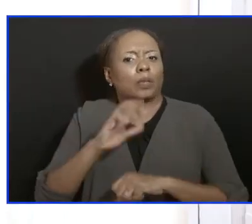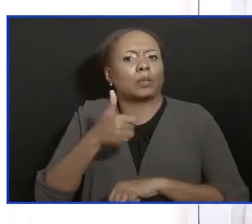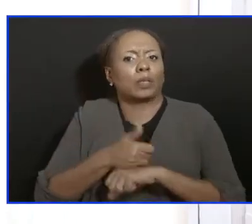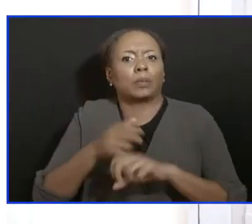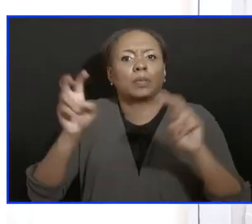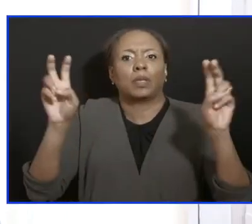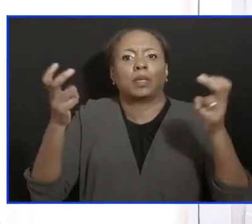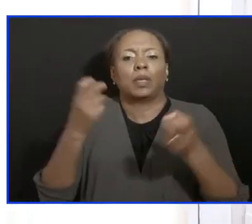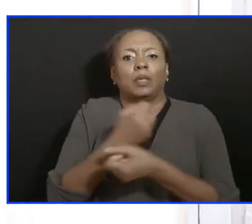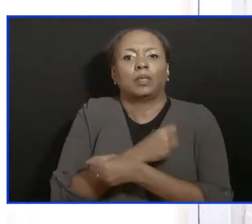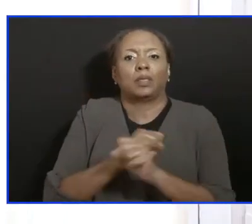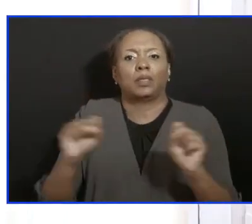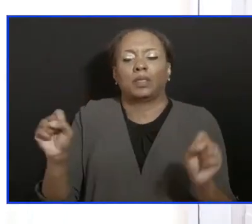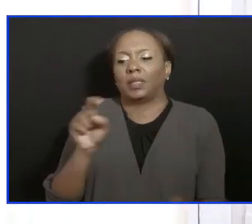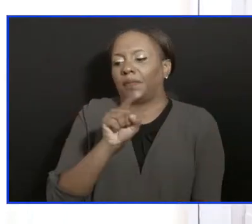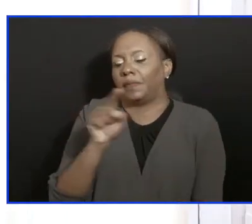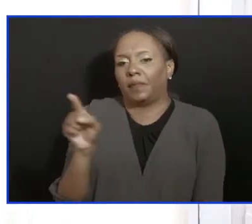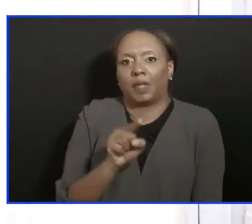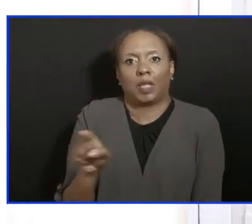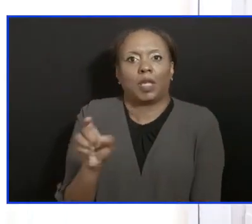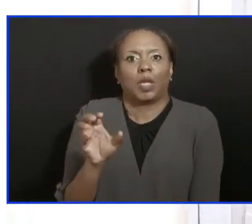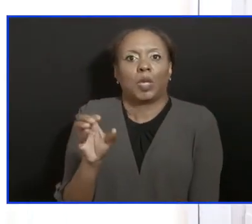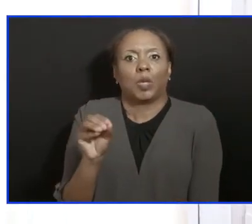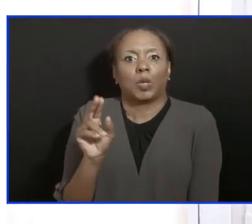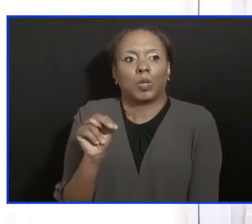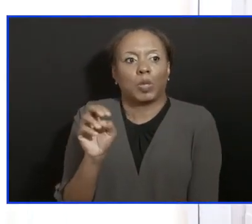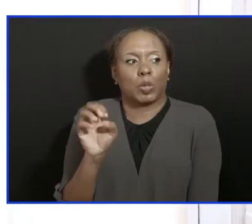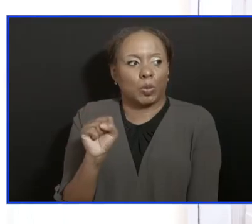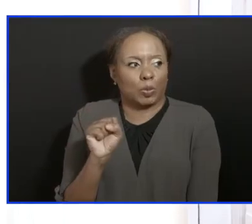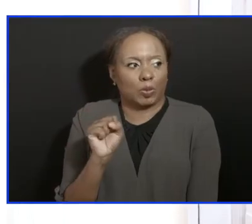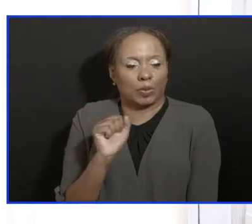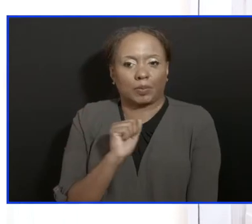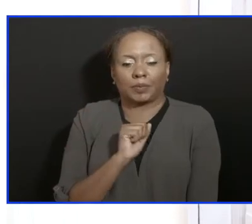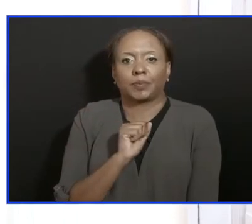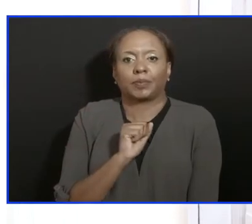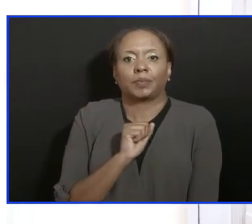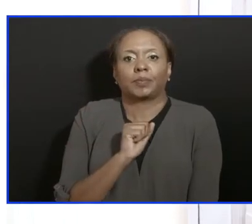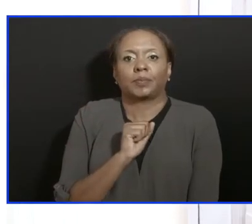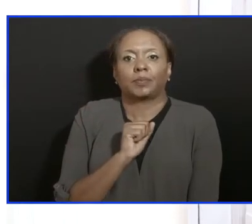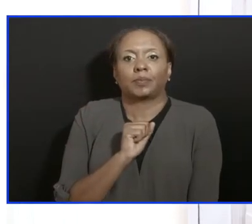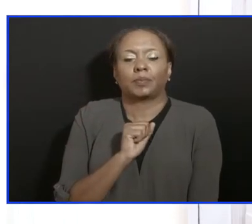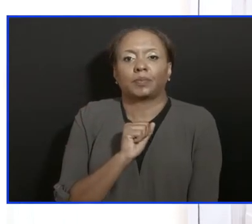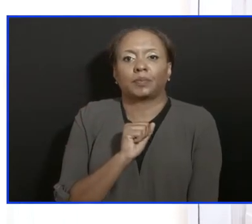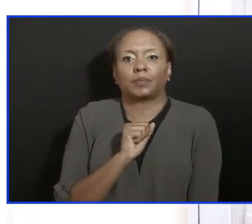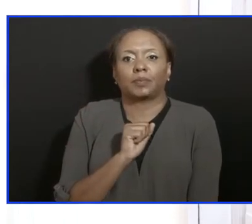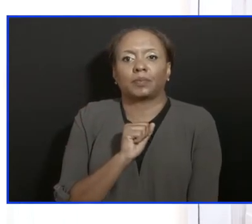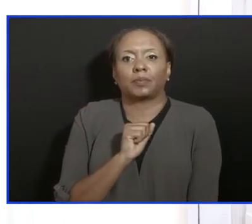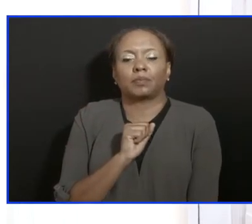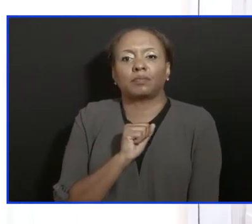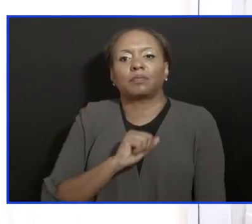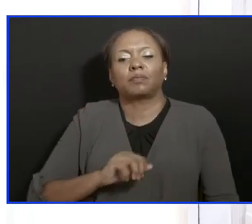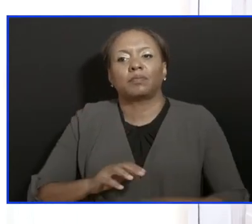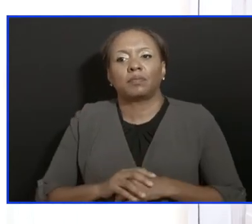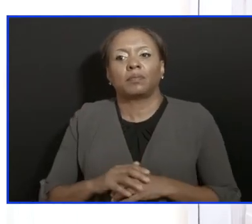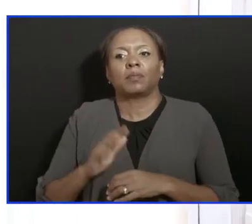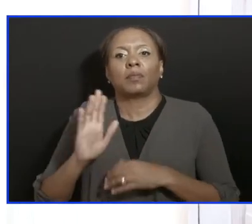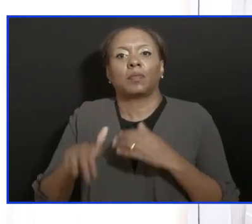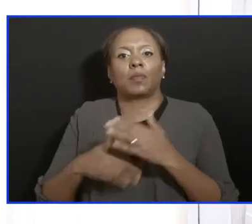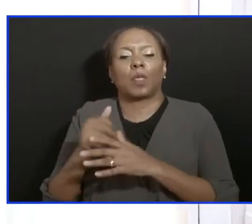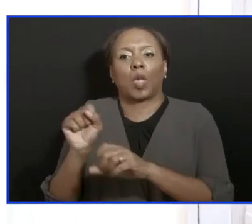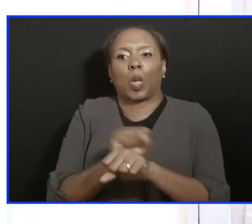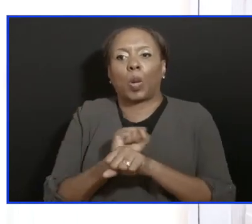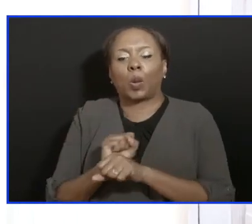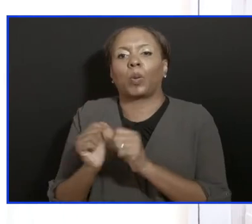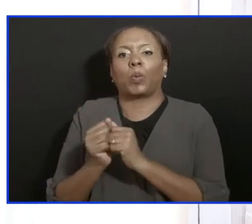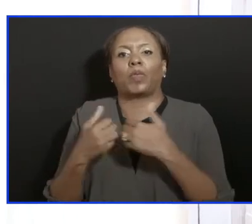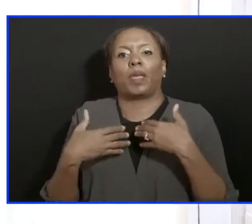informed by the Minister of Health that the work that was done and the consultations that have been done with respect to